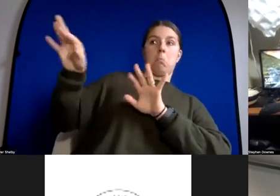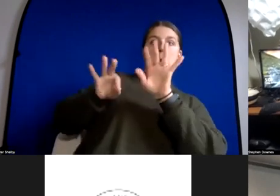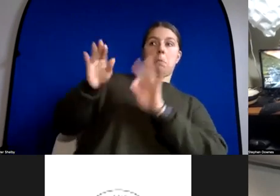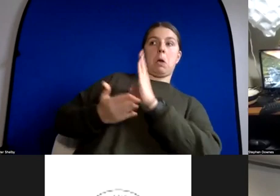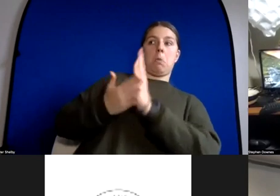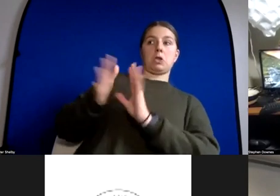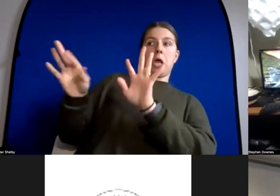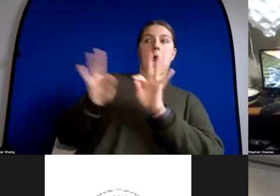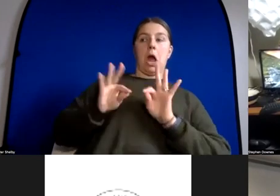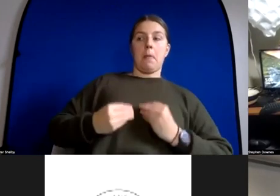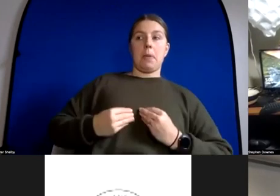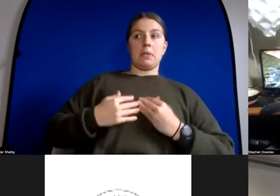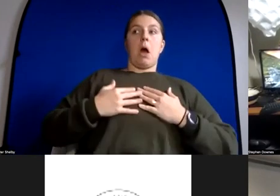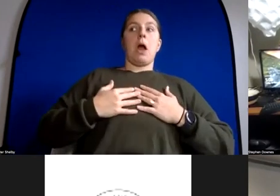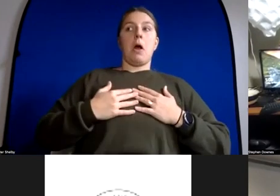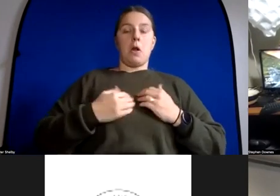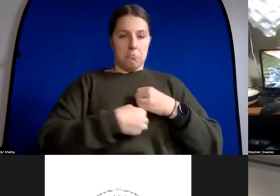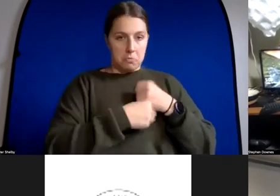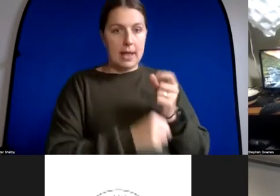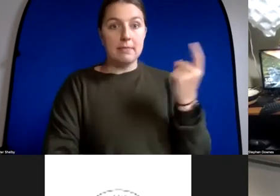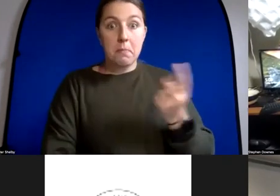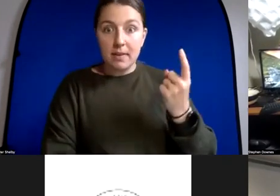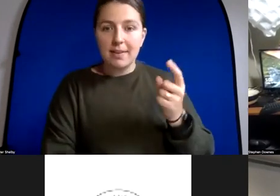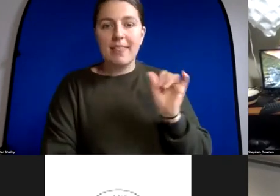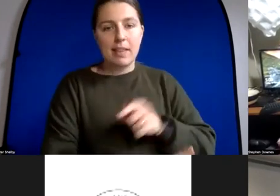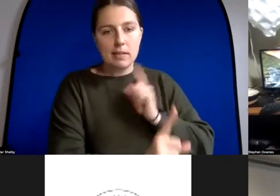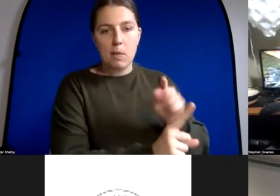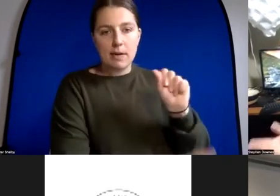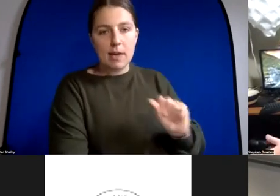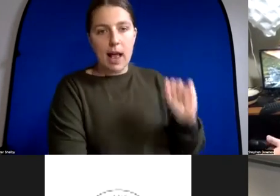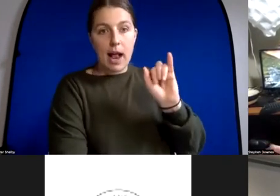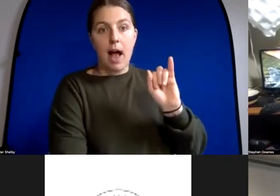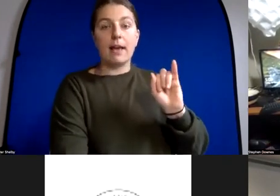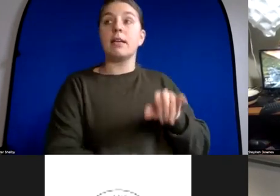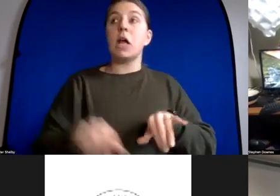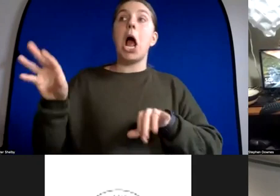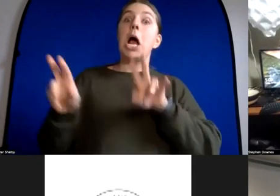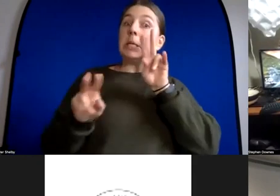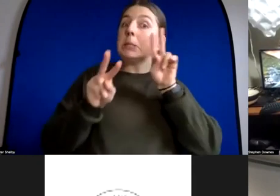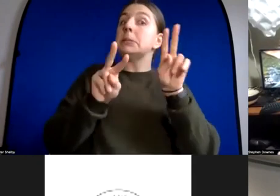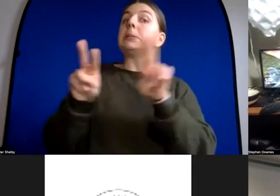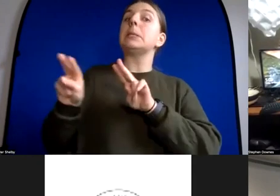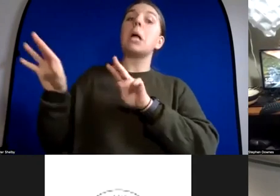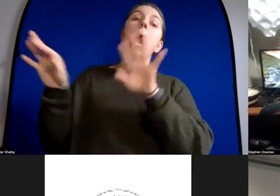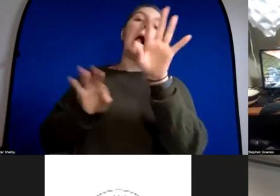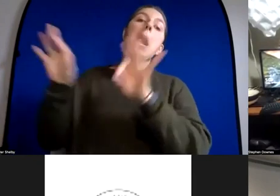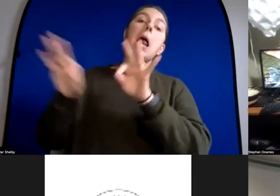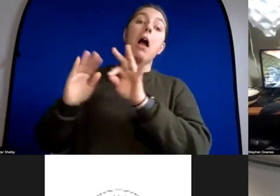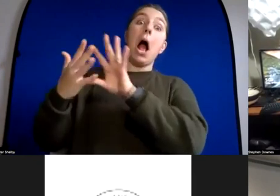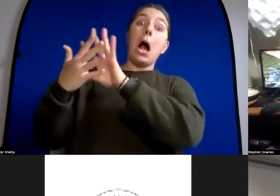these ais are influenced by things that they've seen and remembered but they're not copying these things